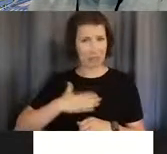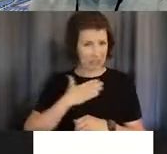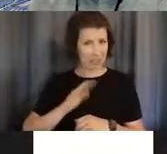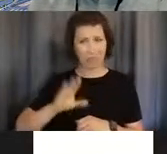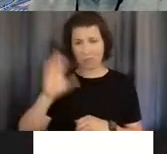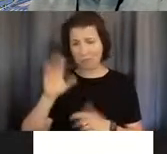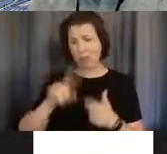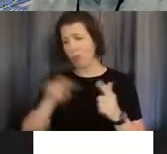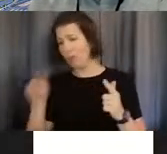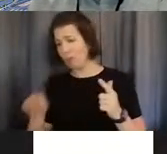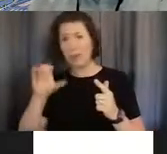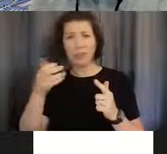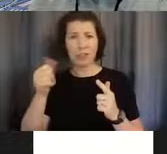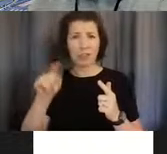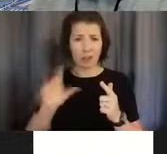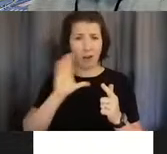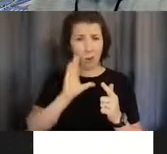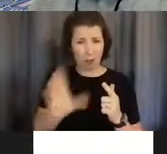So I think people are monitoring it, too.